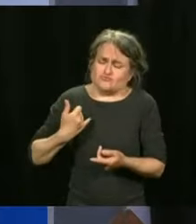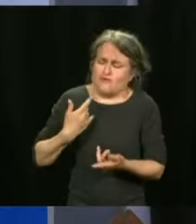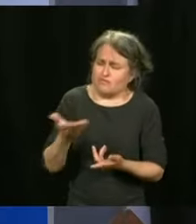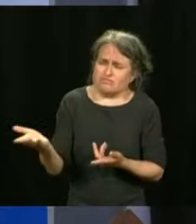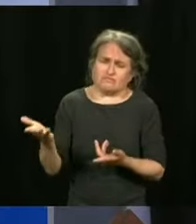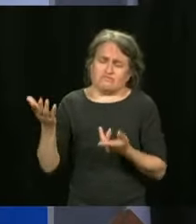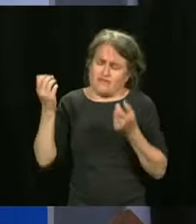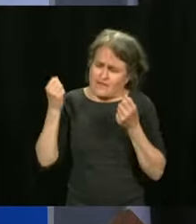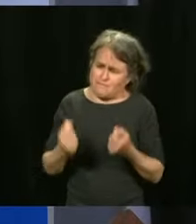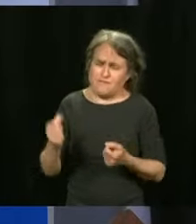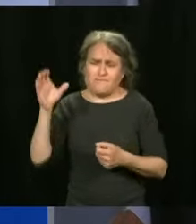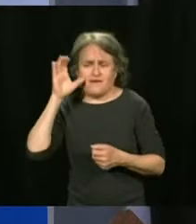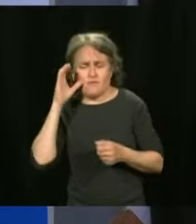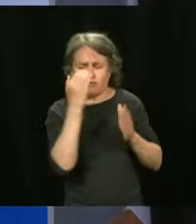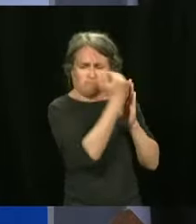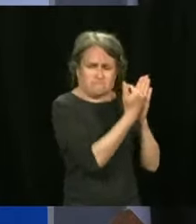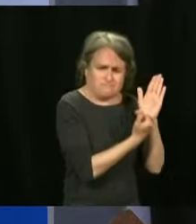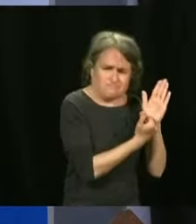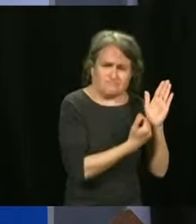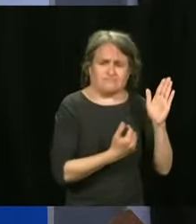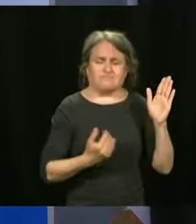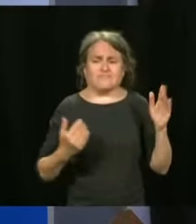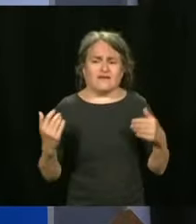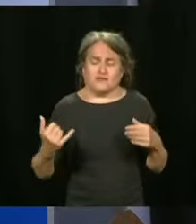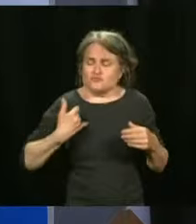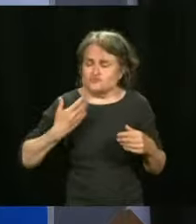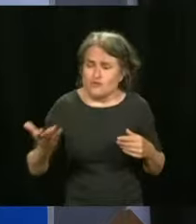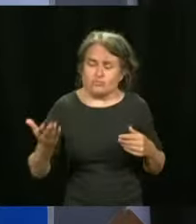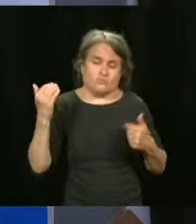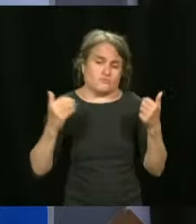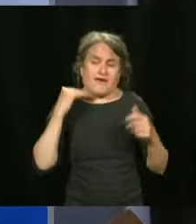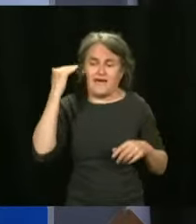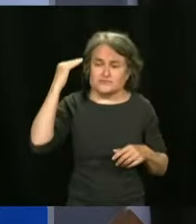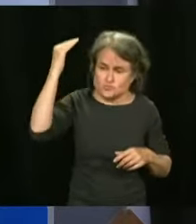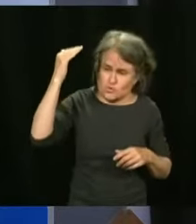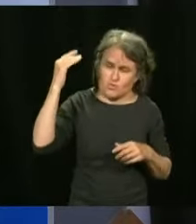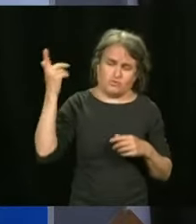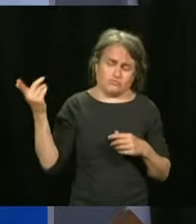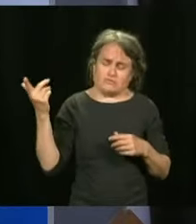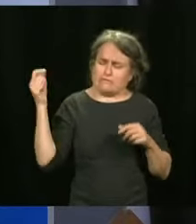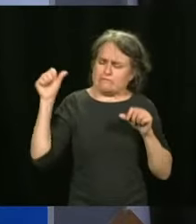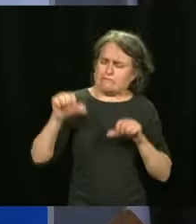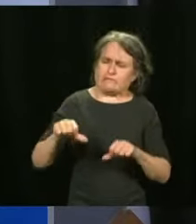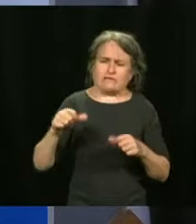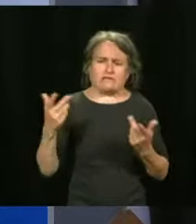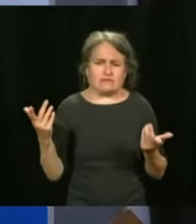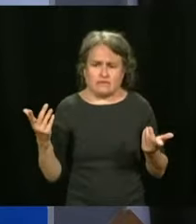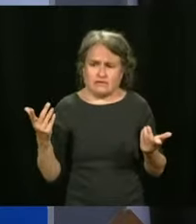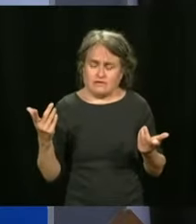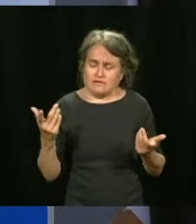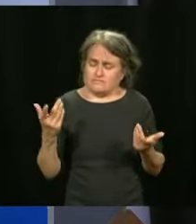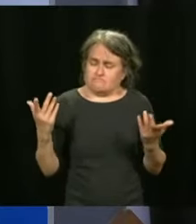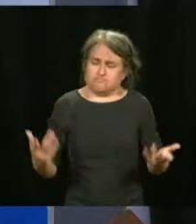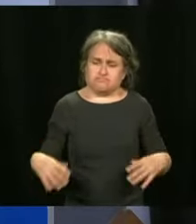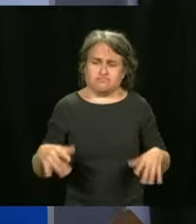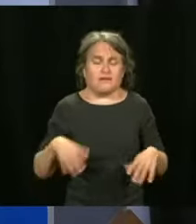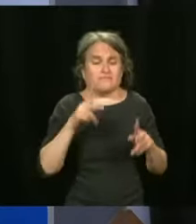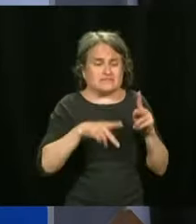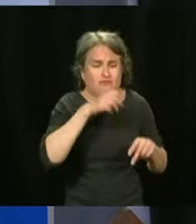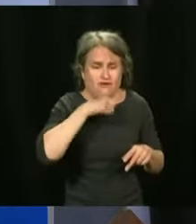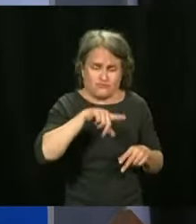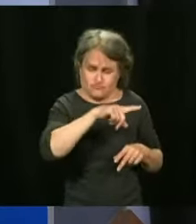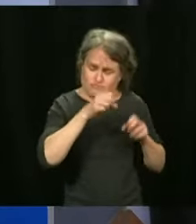I can tell you that I've seen adults or even elderly people who had behaviors that were not,